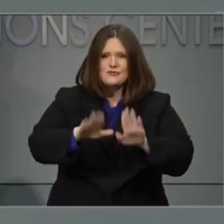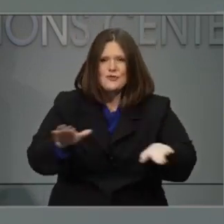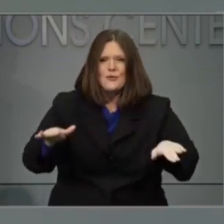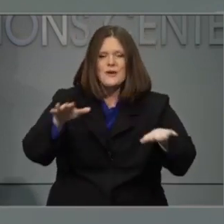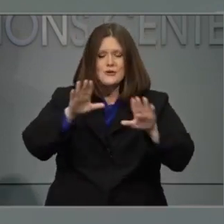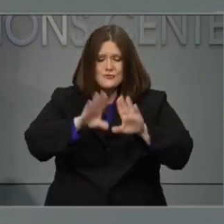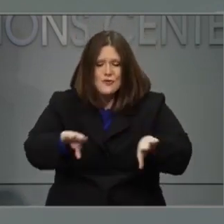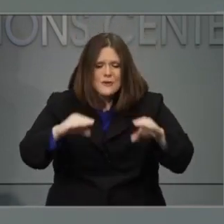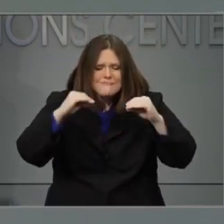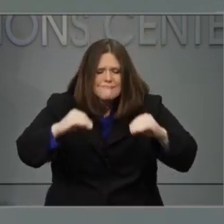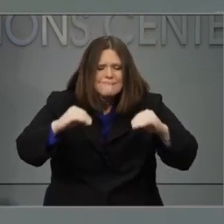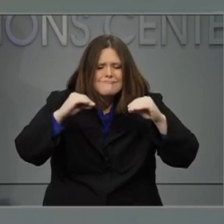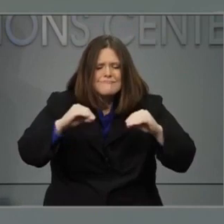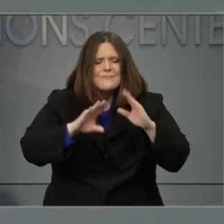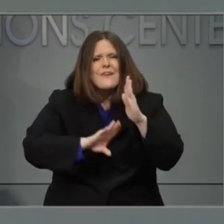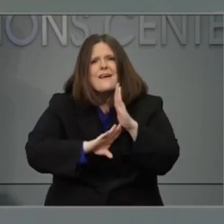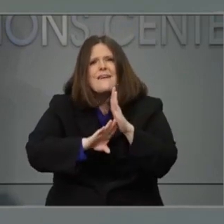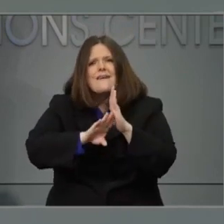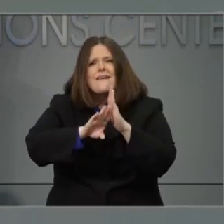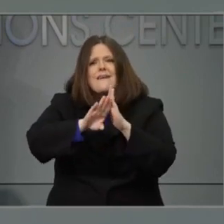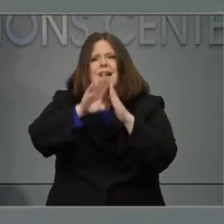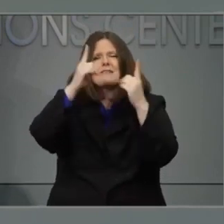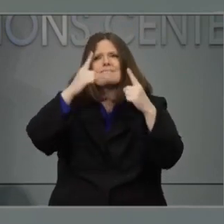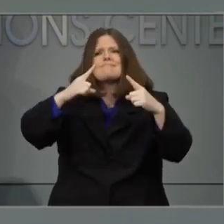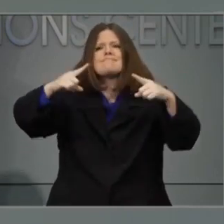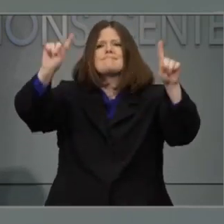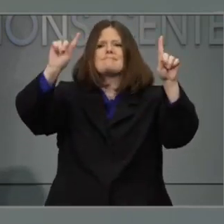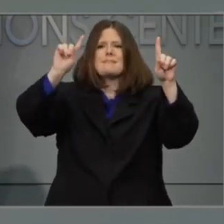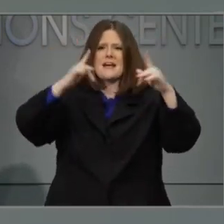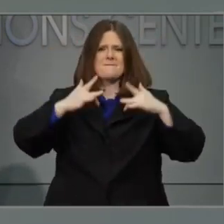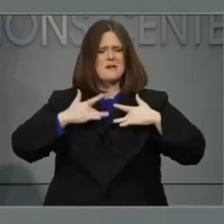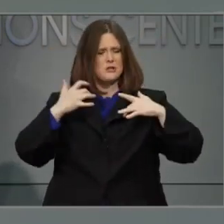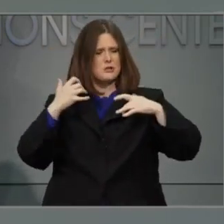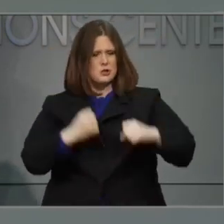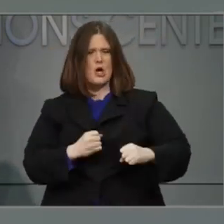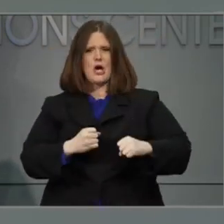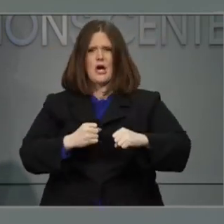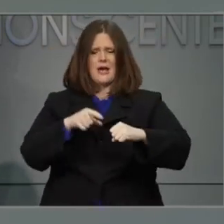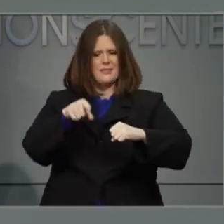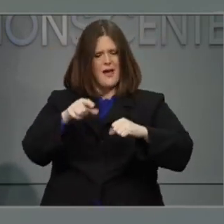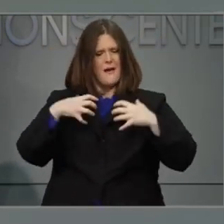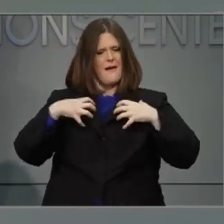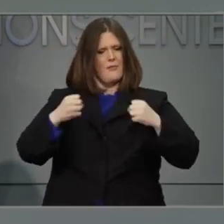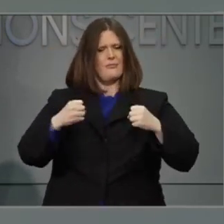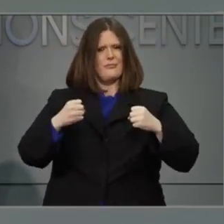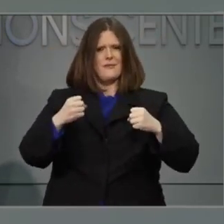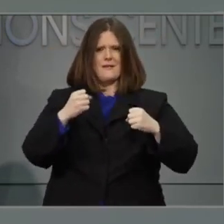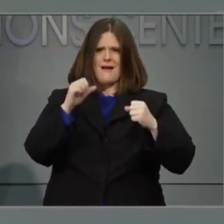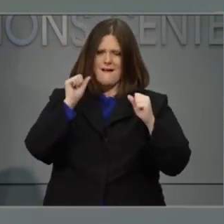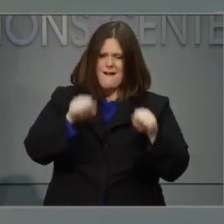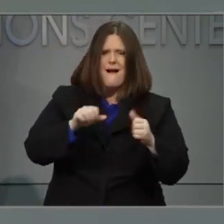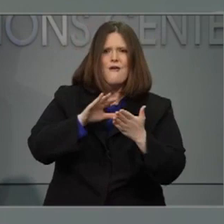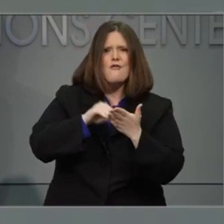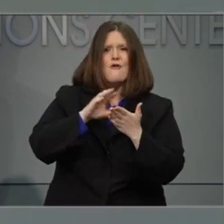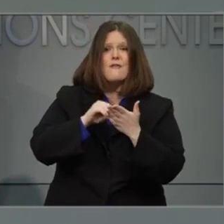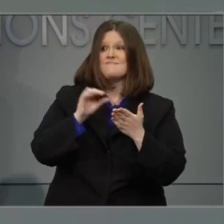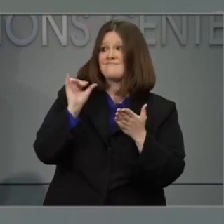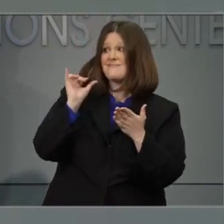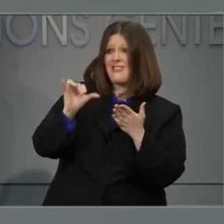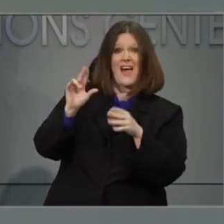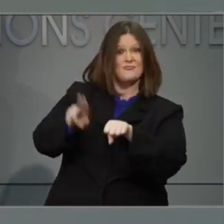children's healthy development so they have a strong foundation for health and learning. And that's in the best of times.